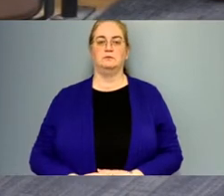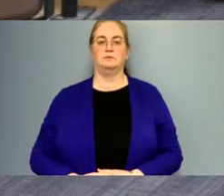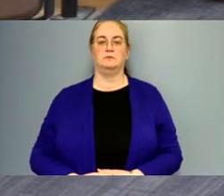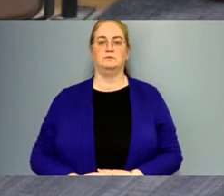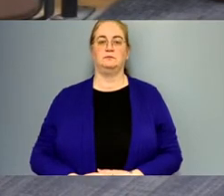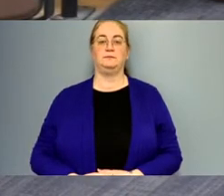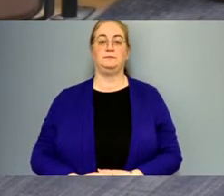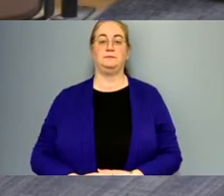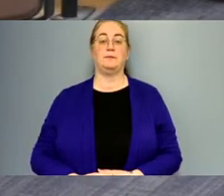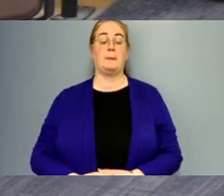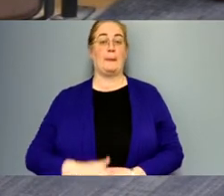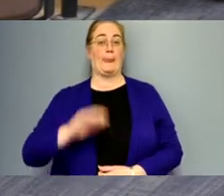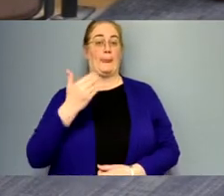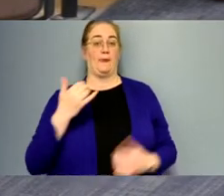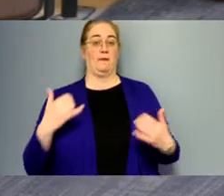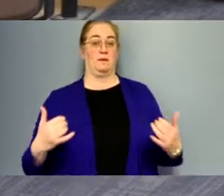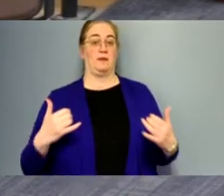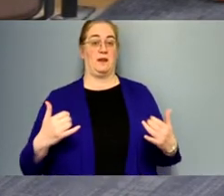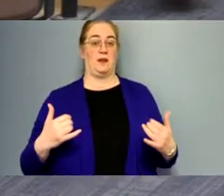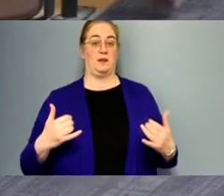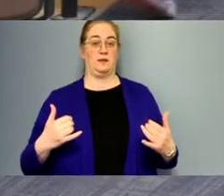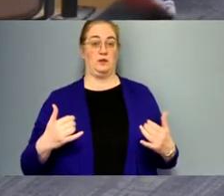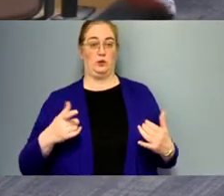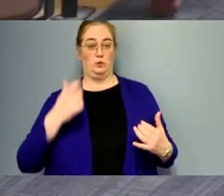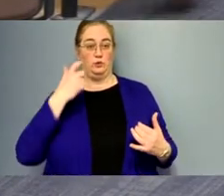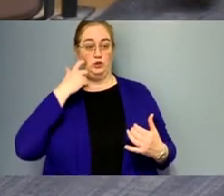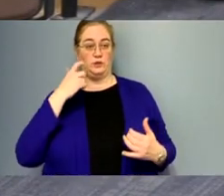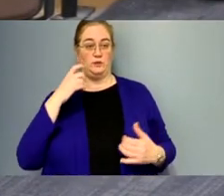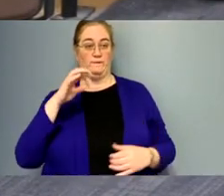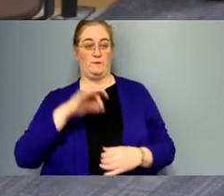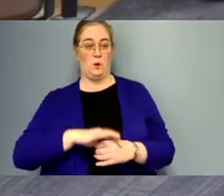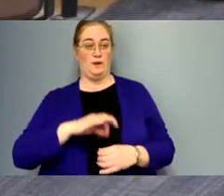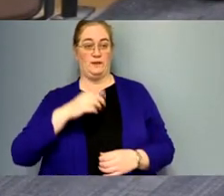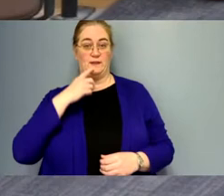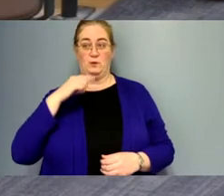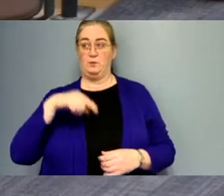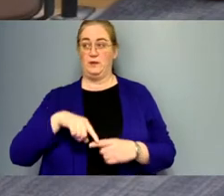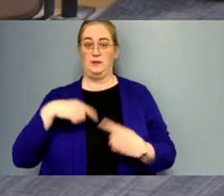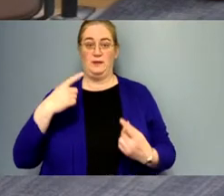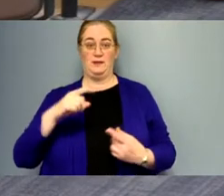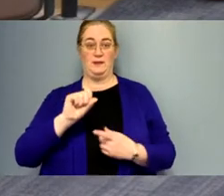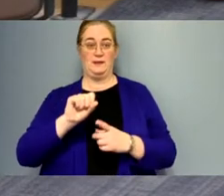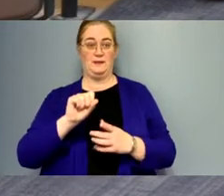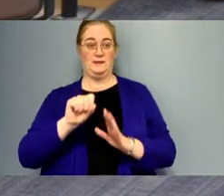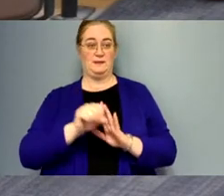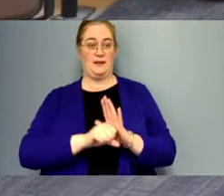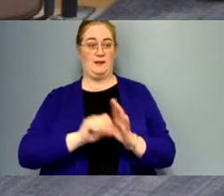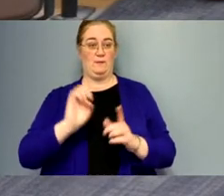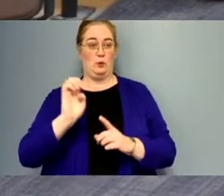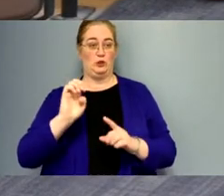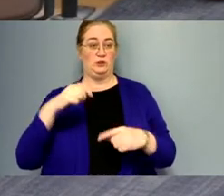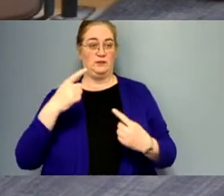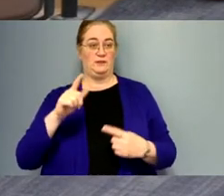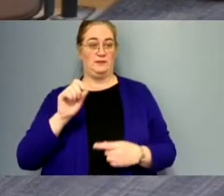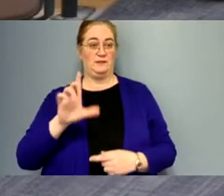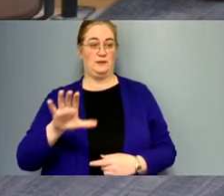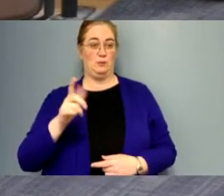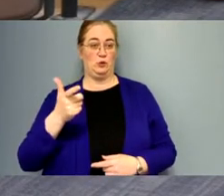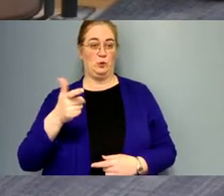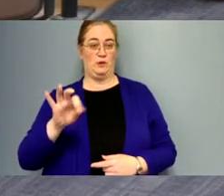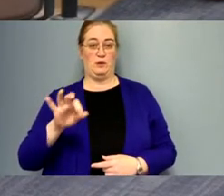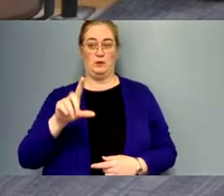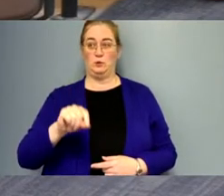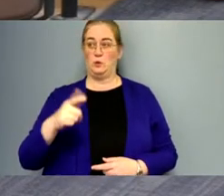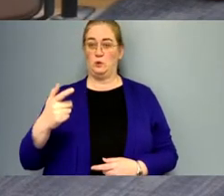now it appears that today you just voted to say we've been in the state of emergency since December 29th 2021